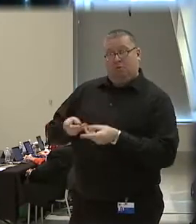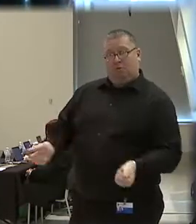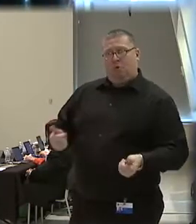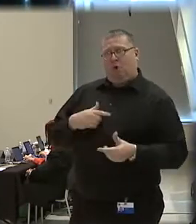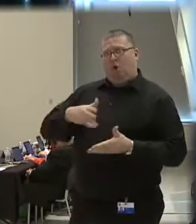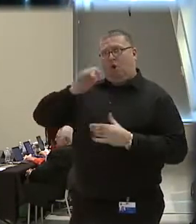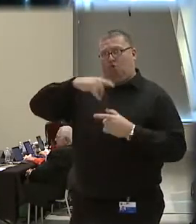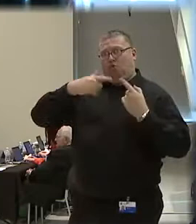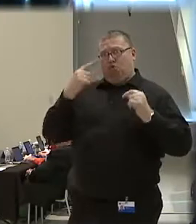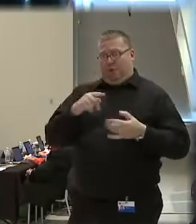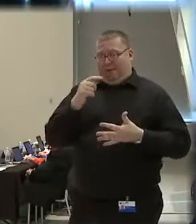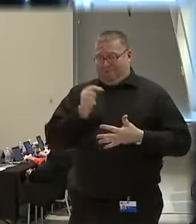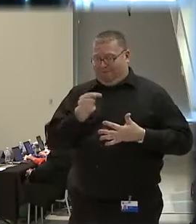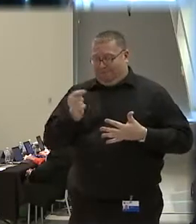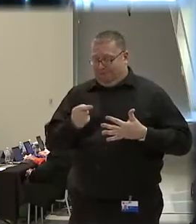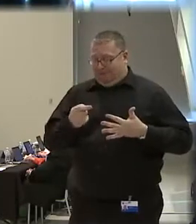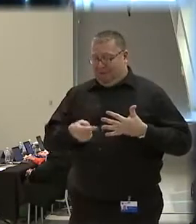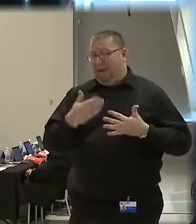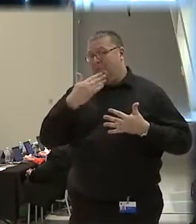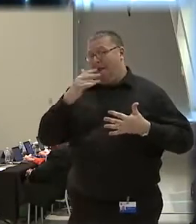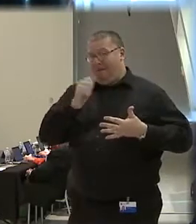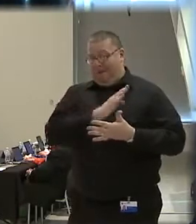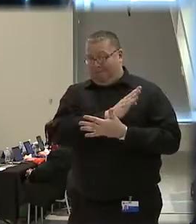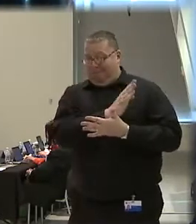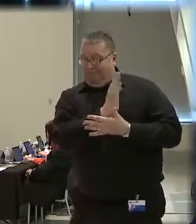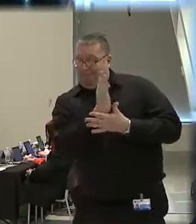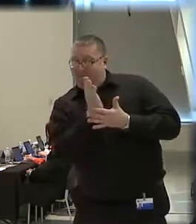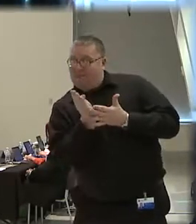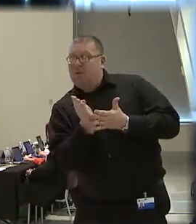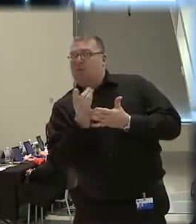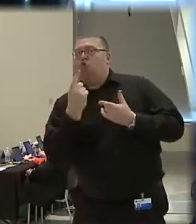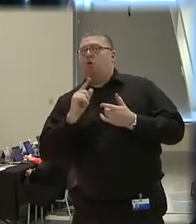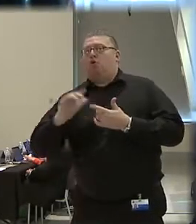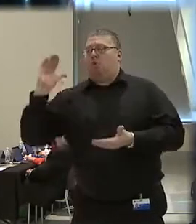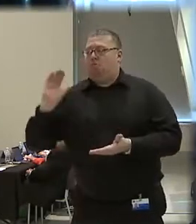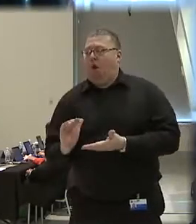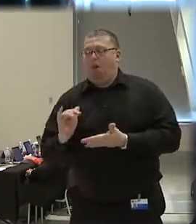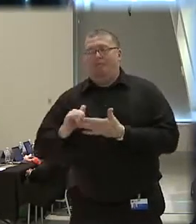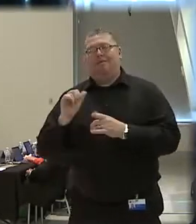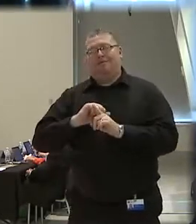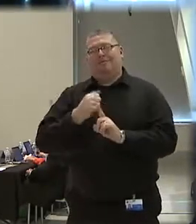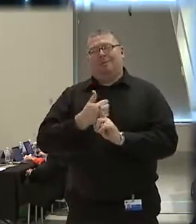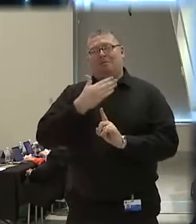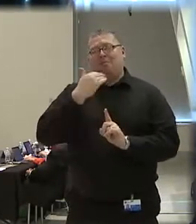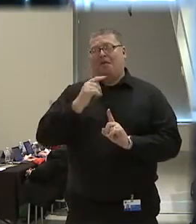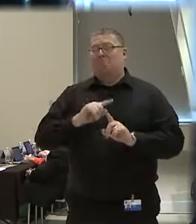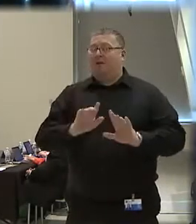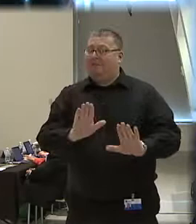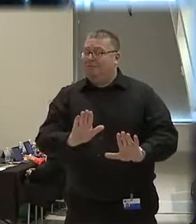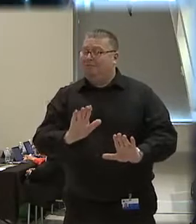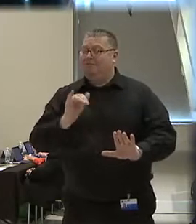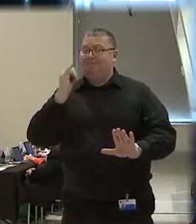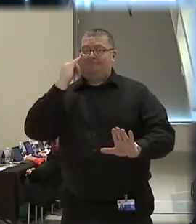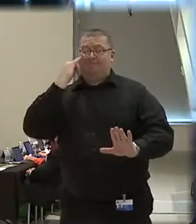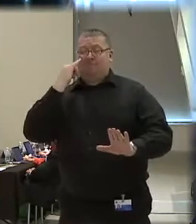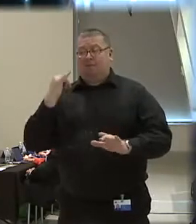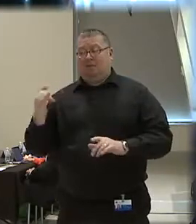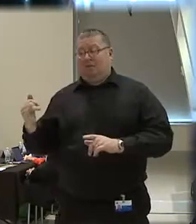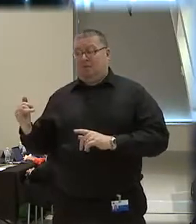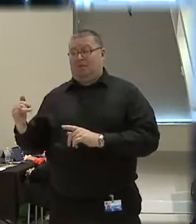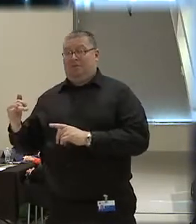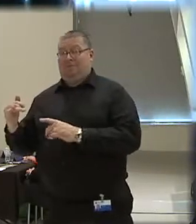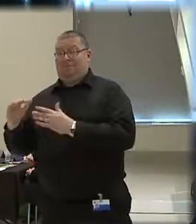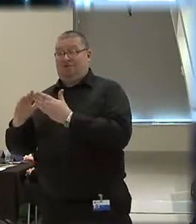try as best they can to slow the situation down. Now, on the other hand, if the citizen's